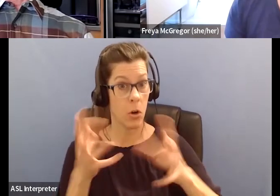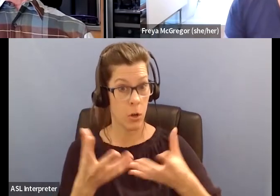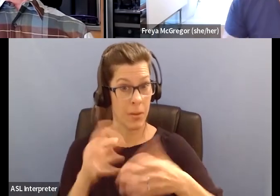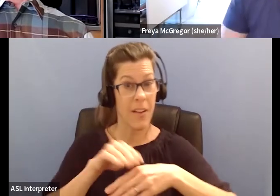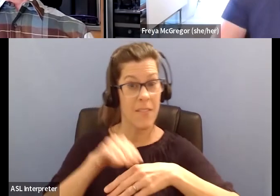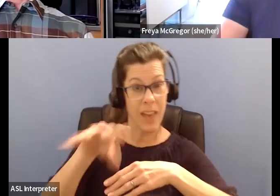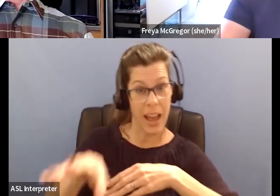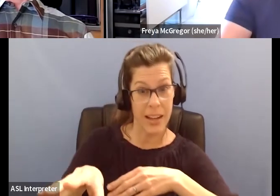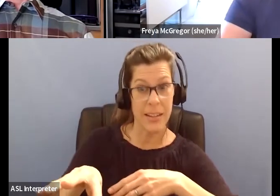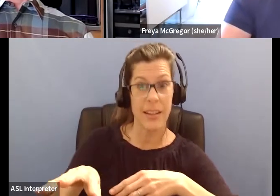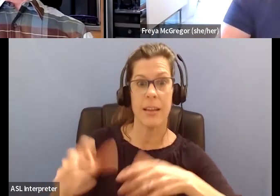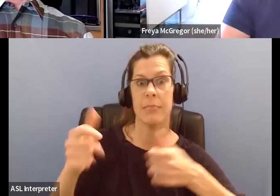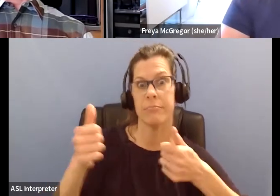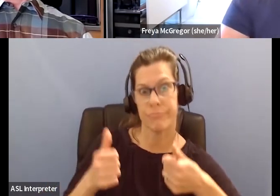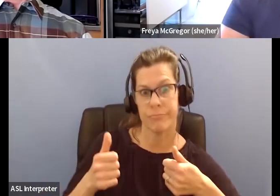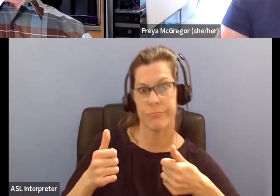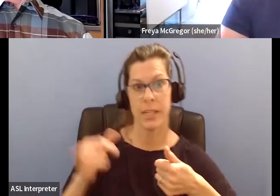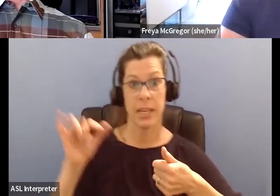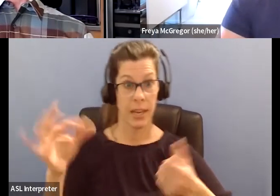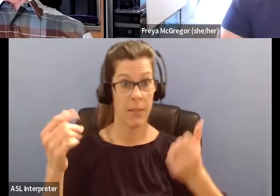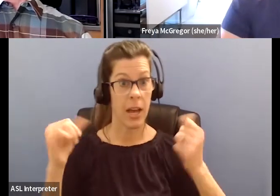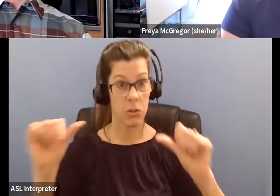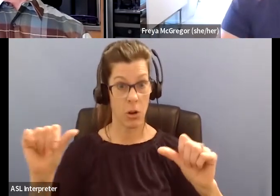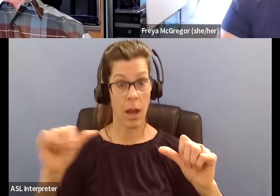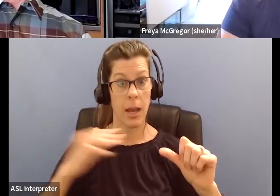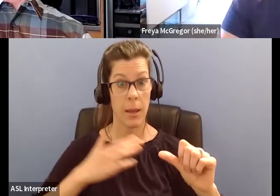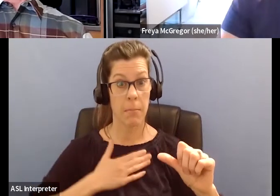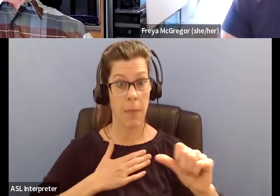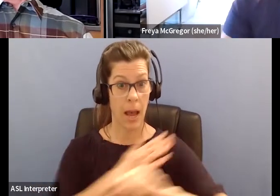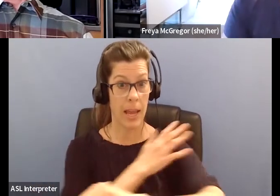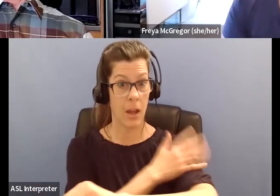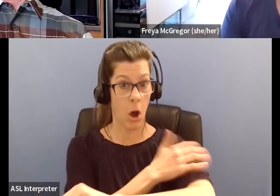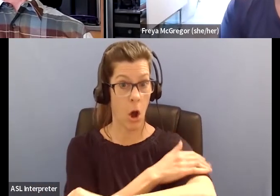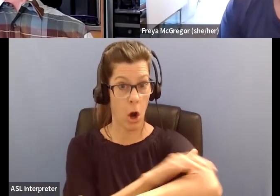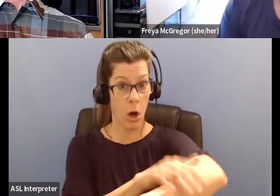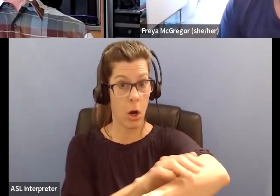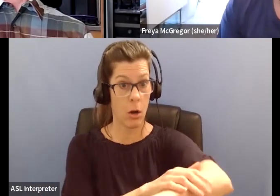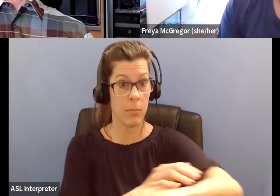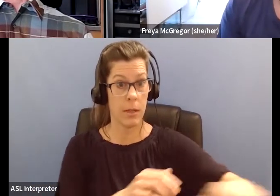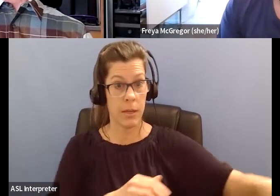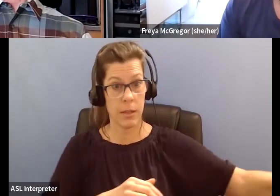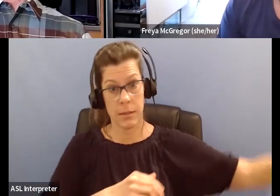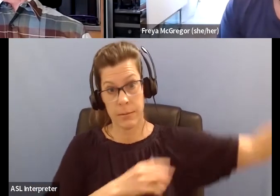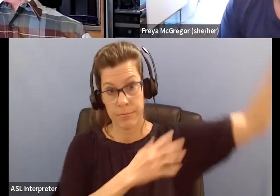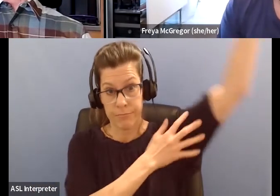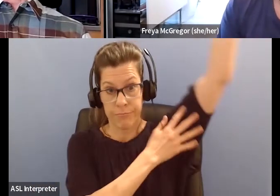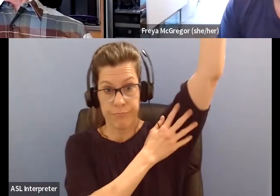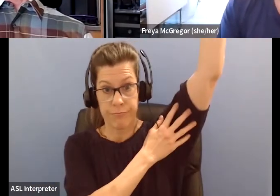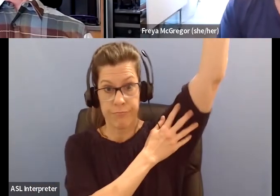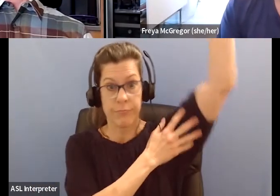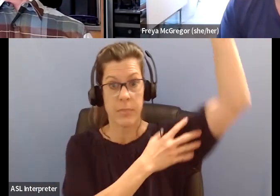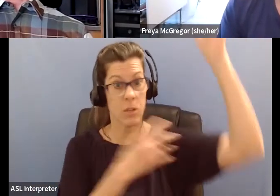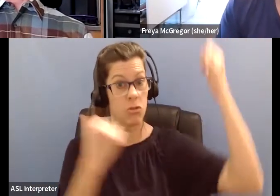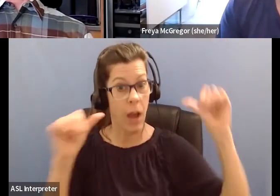to put my arm in a place that it doesn't, it isn't, uh, supported by muscles.